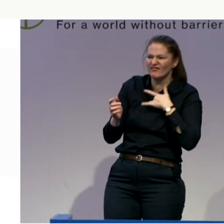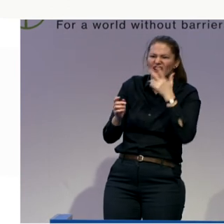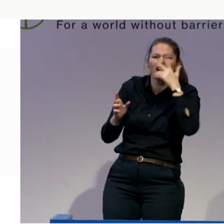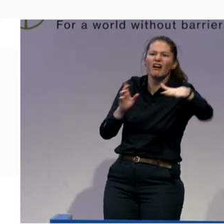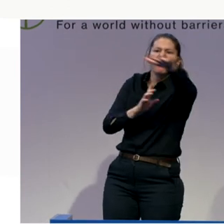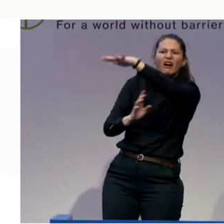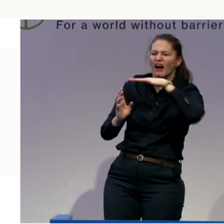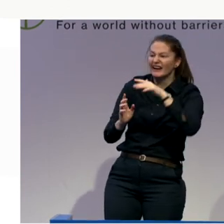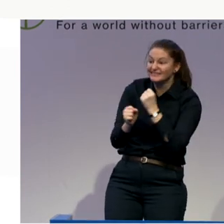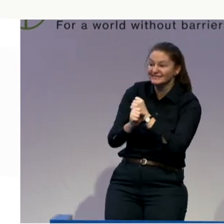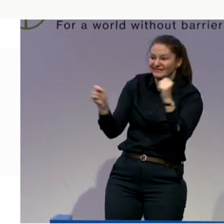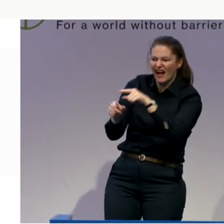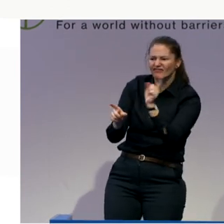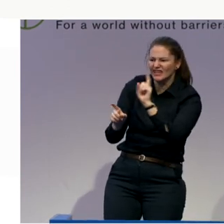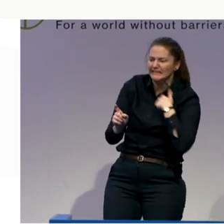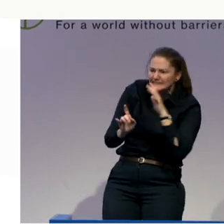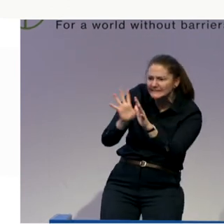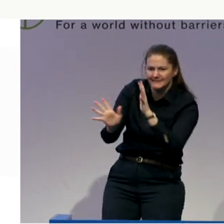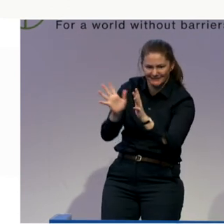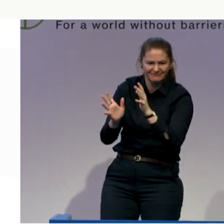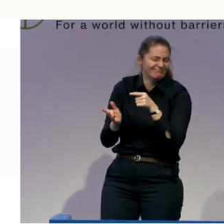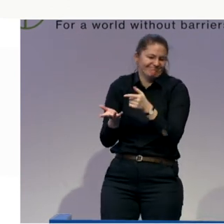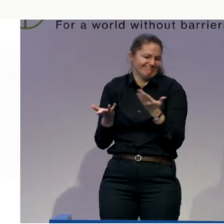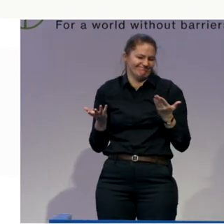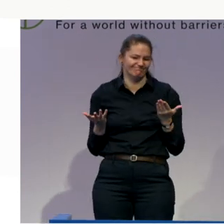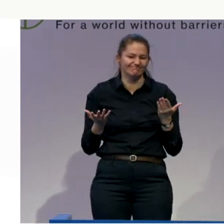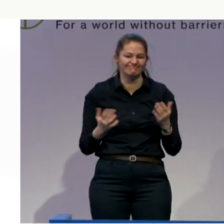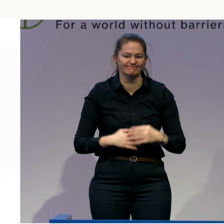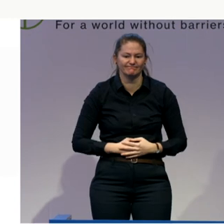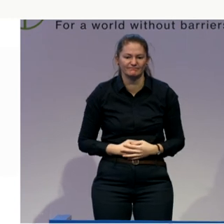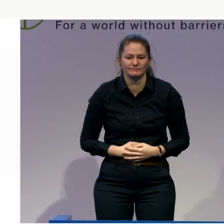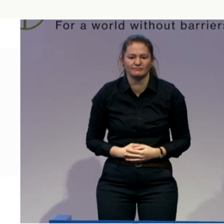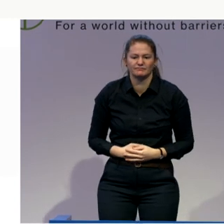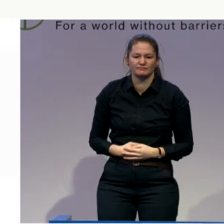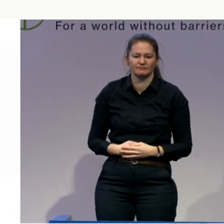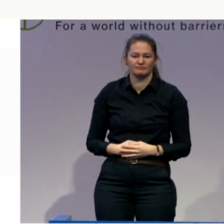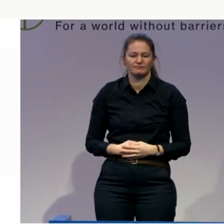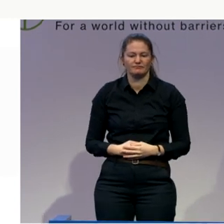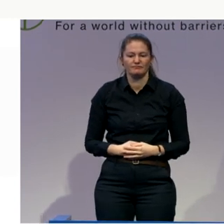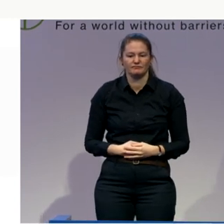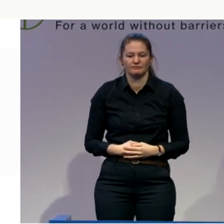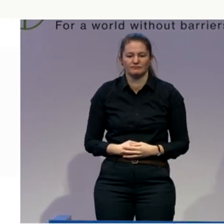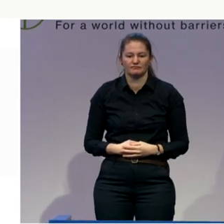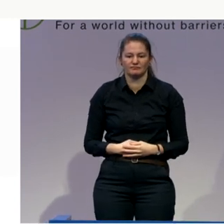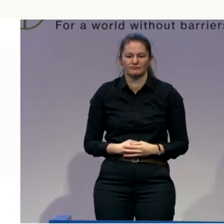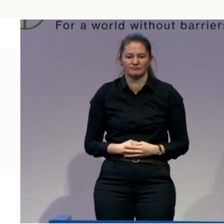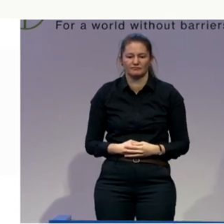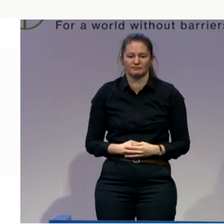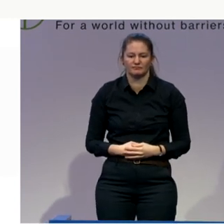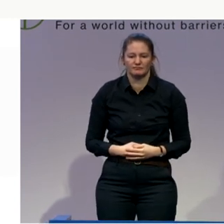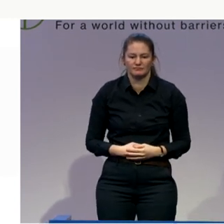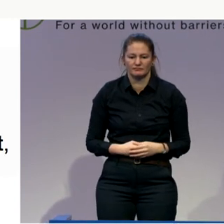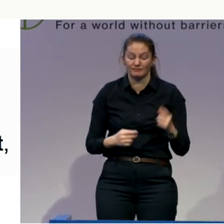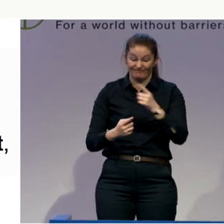part of that. And so I think we need to, as people in the disability rights movement, show, explore,